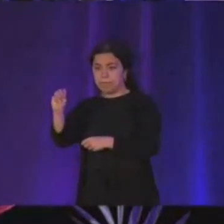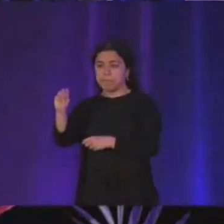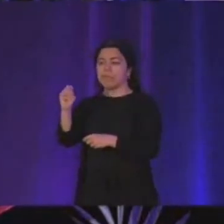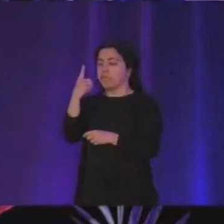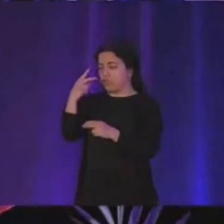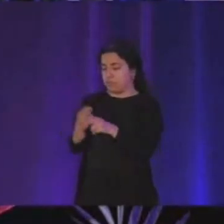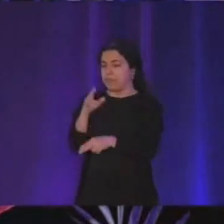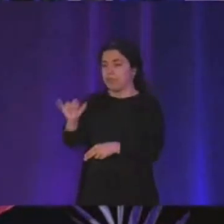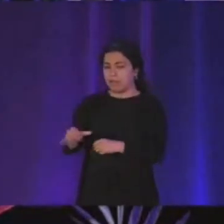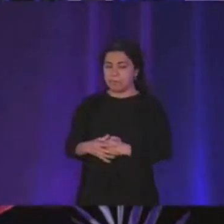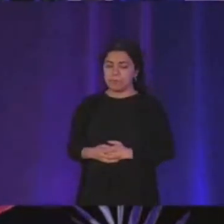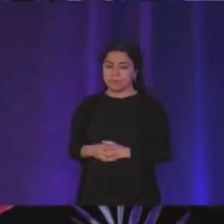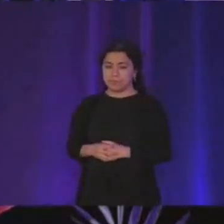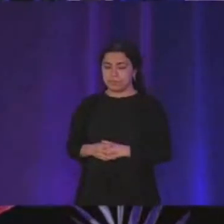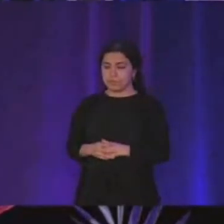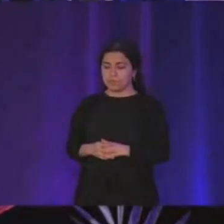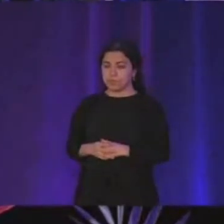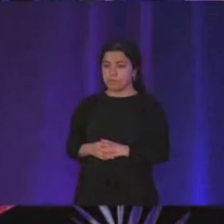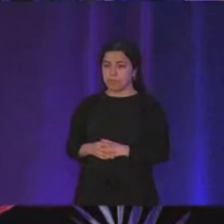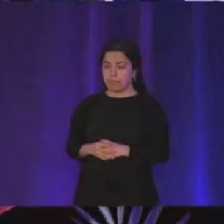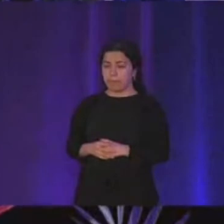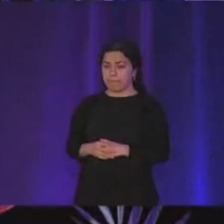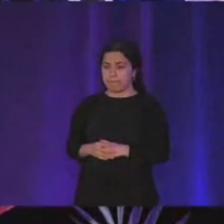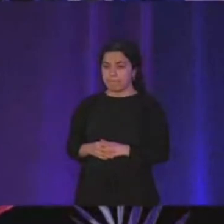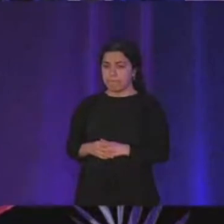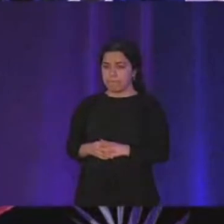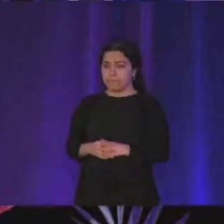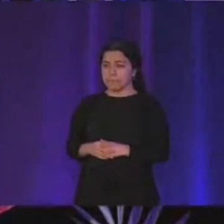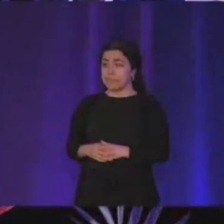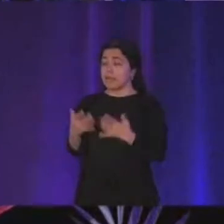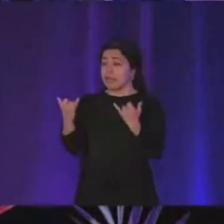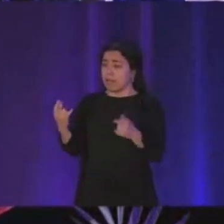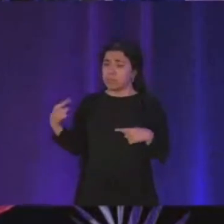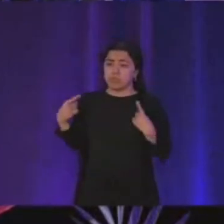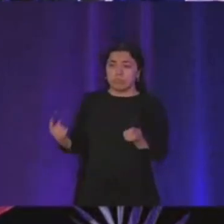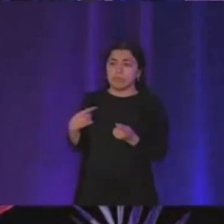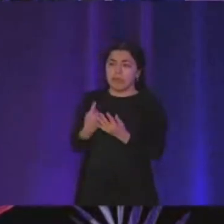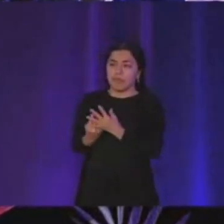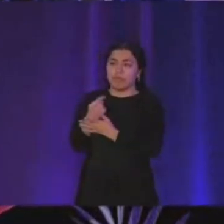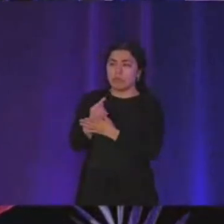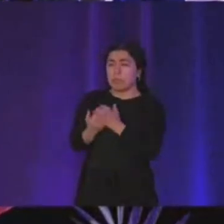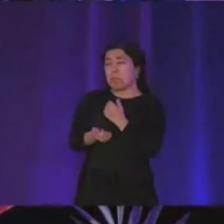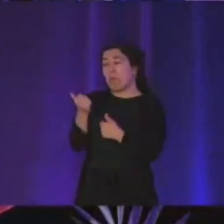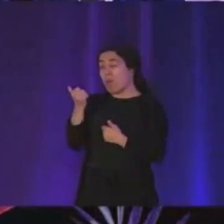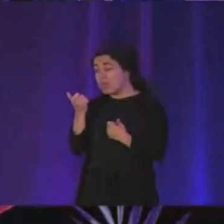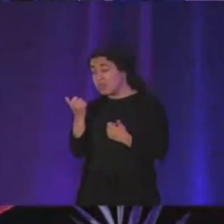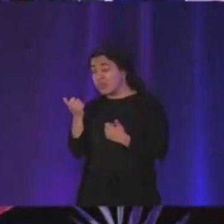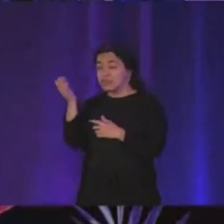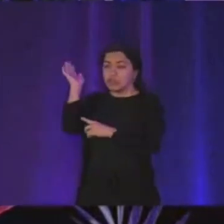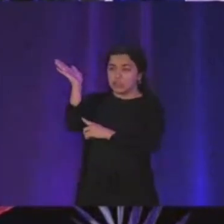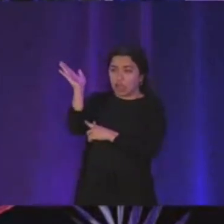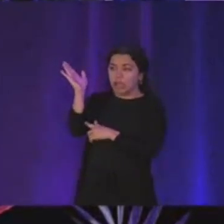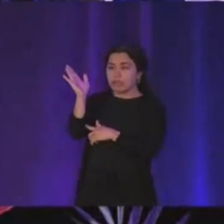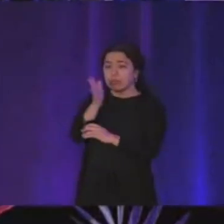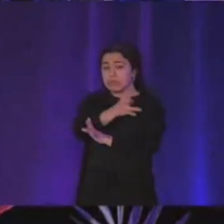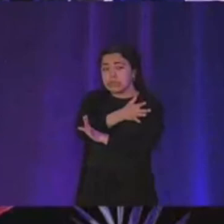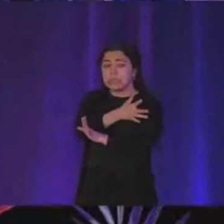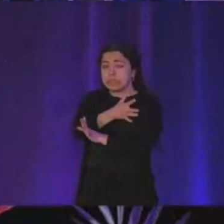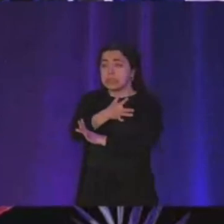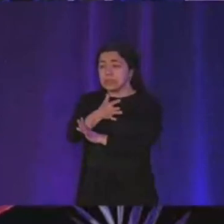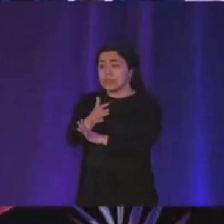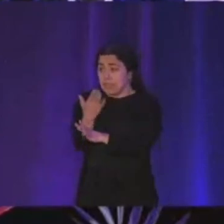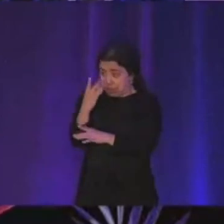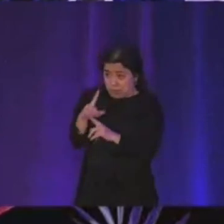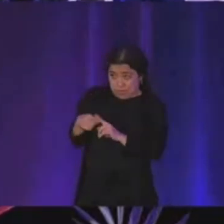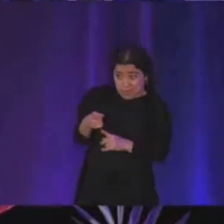now i've gone uh through uh like most of the like talk and everything and like i don't know